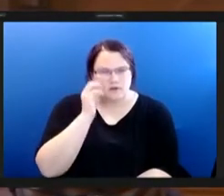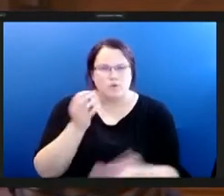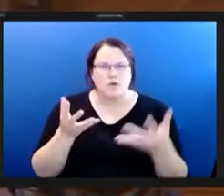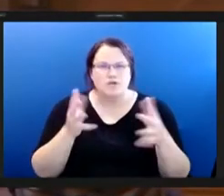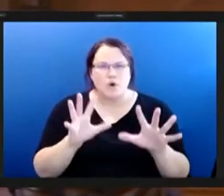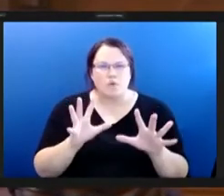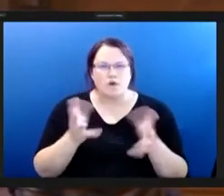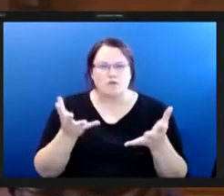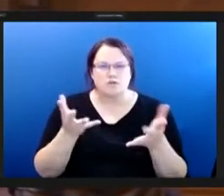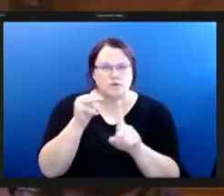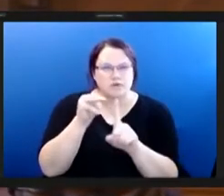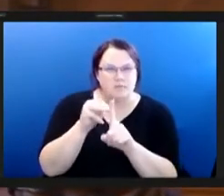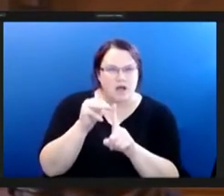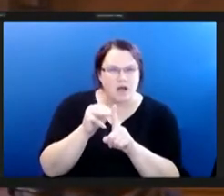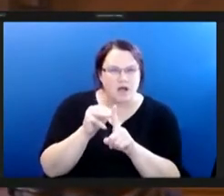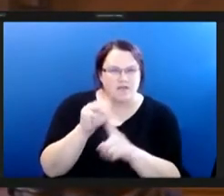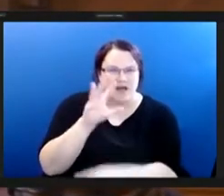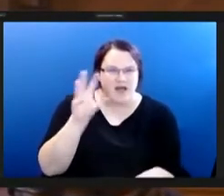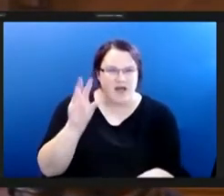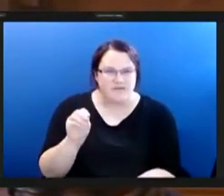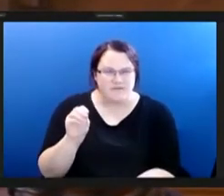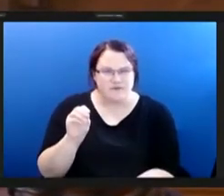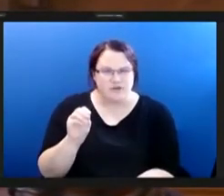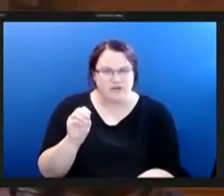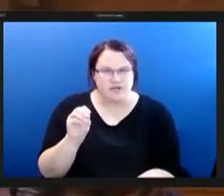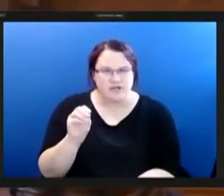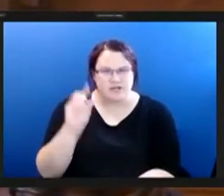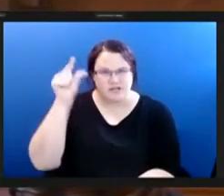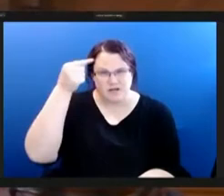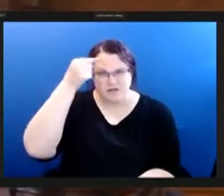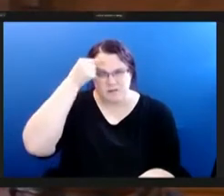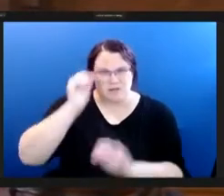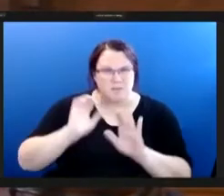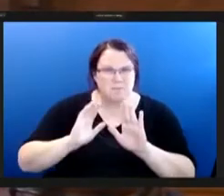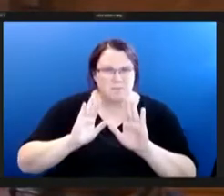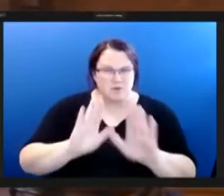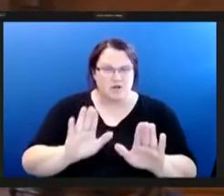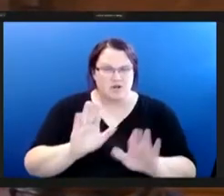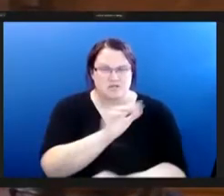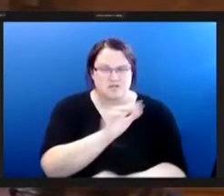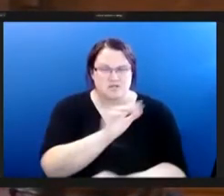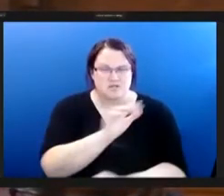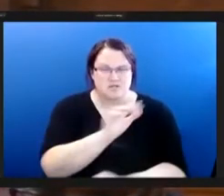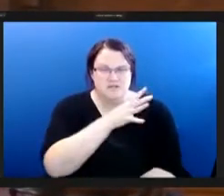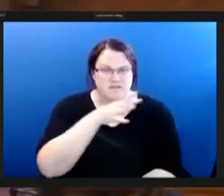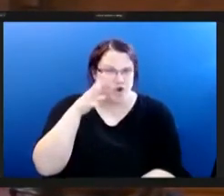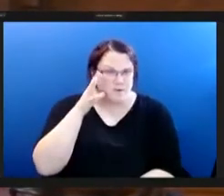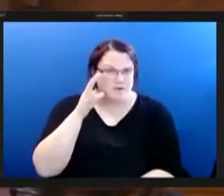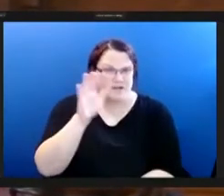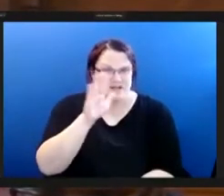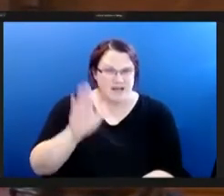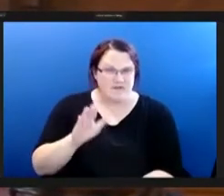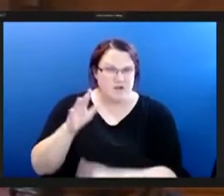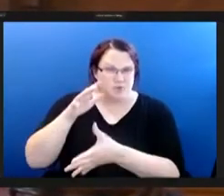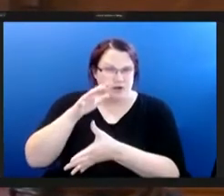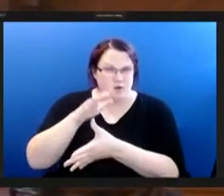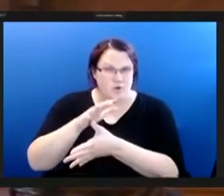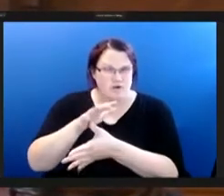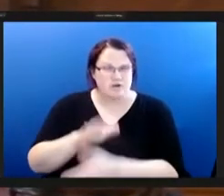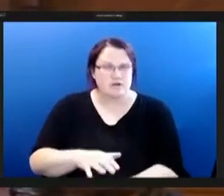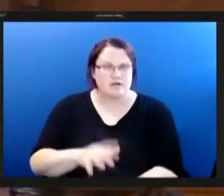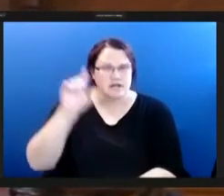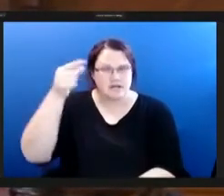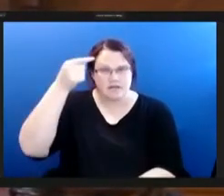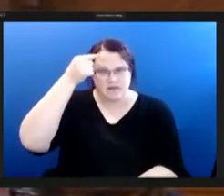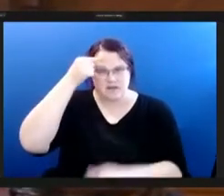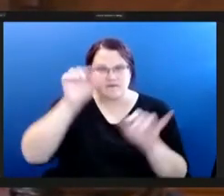that pushed all the farmers behind and they never make it priority inside of their government system